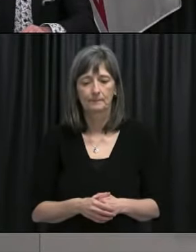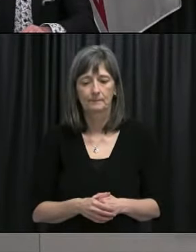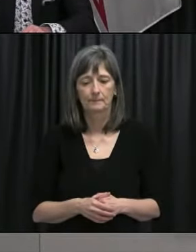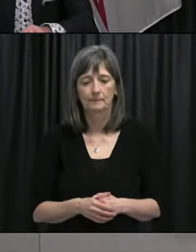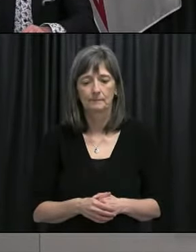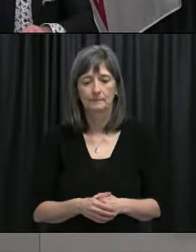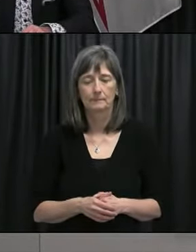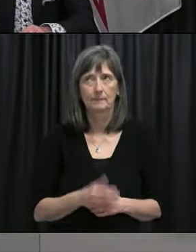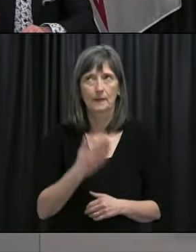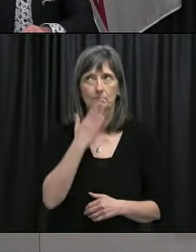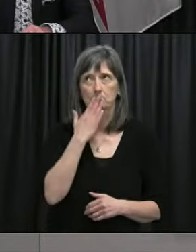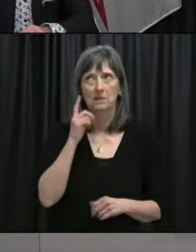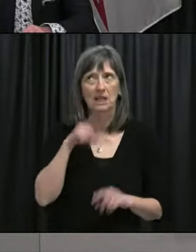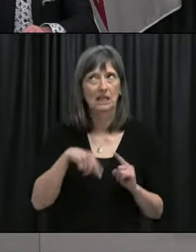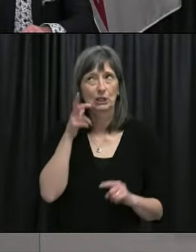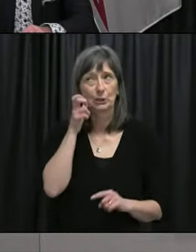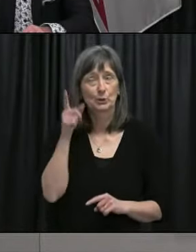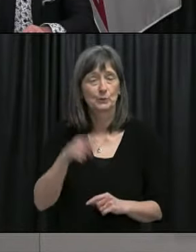I think you're on mute, Peter.